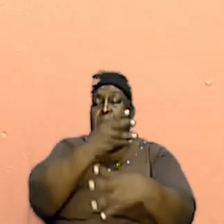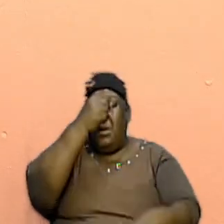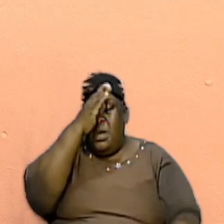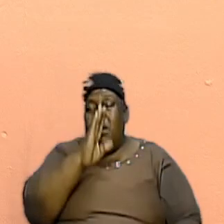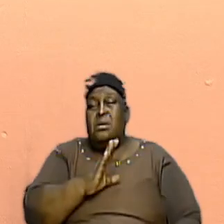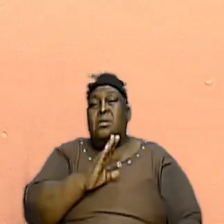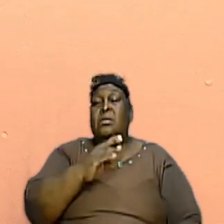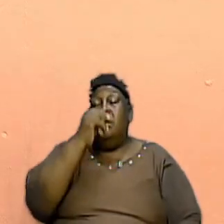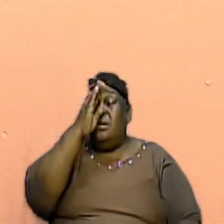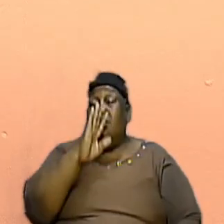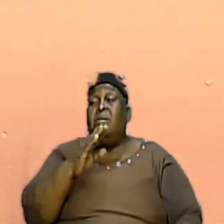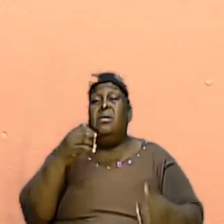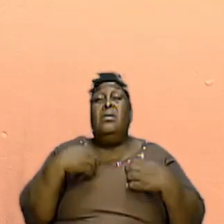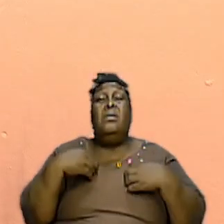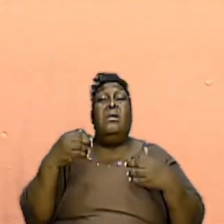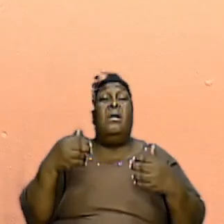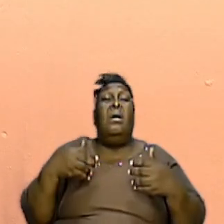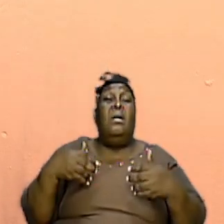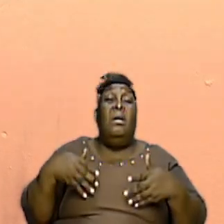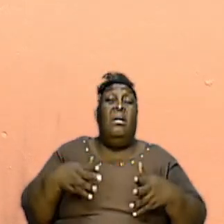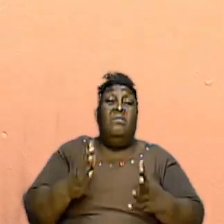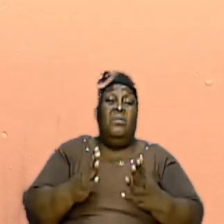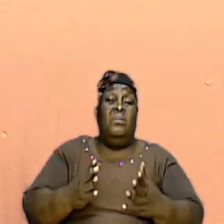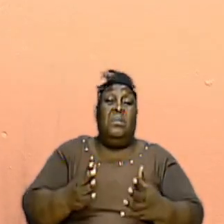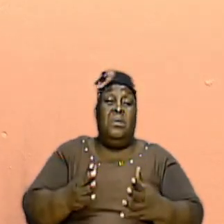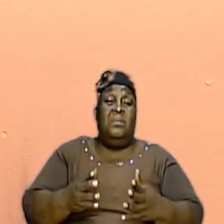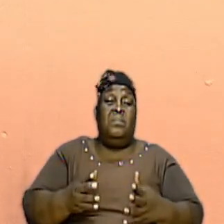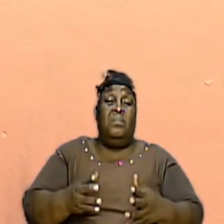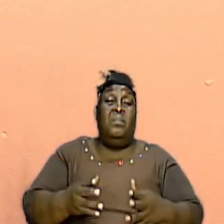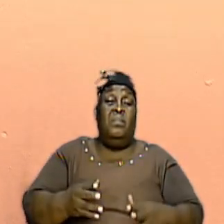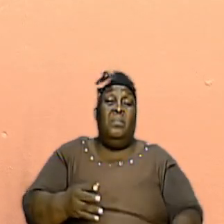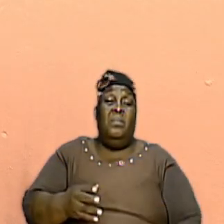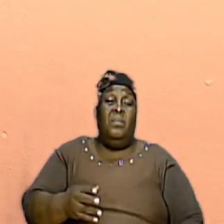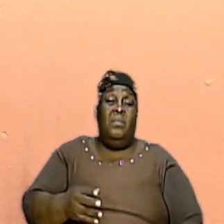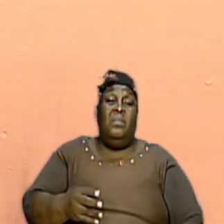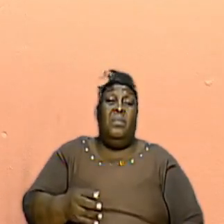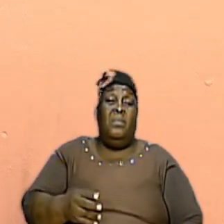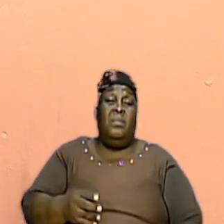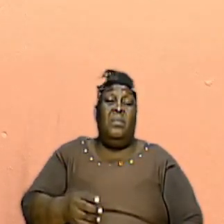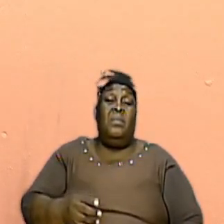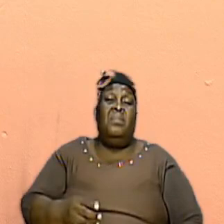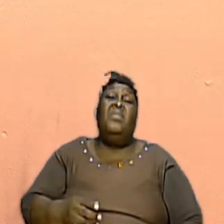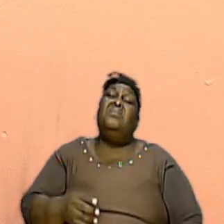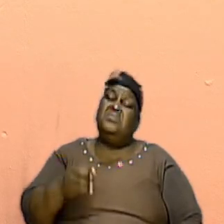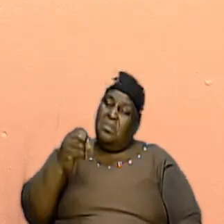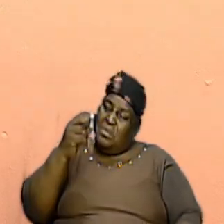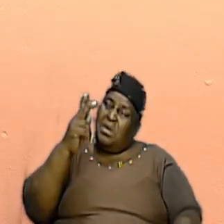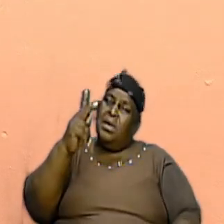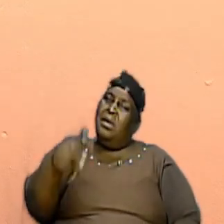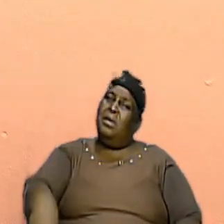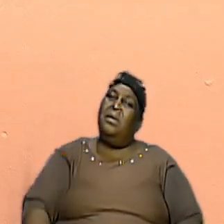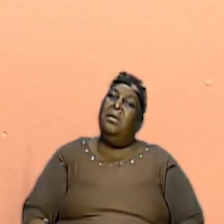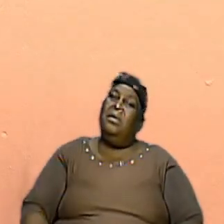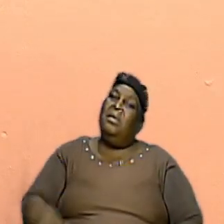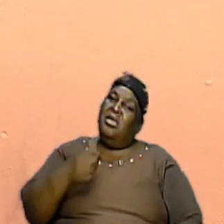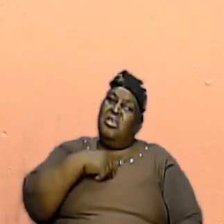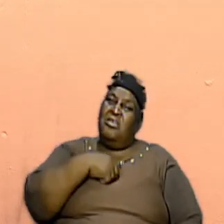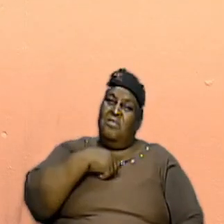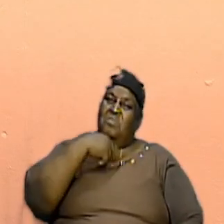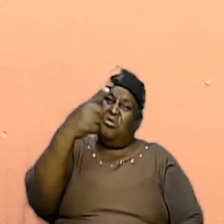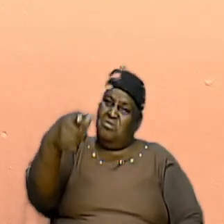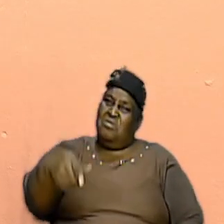God Has A Way Read It In Psalm 106 He Has A Way To Say Alright After I Am Leading You